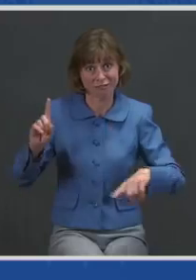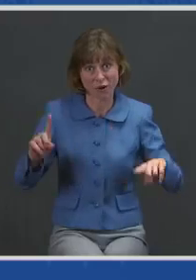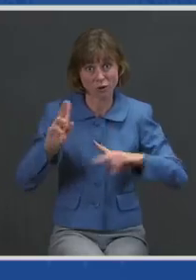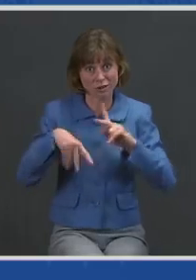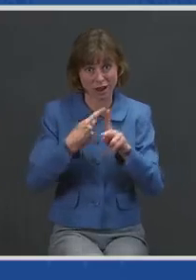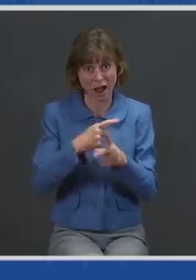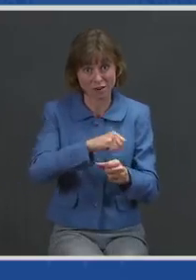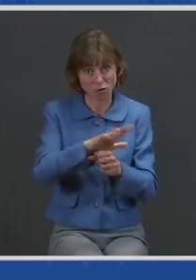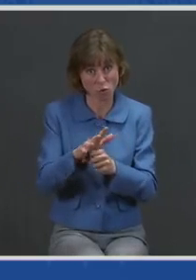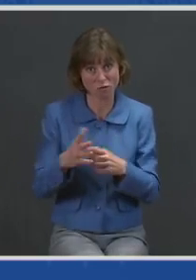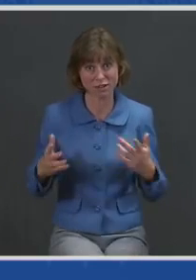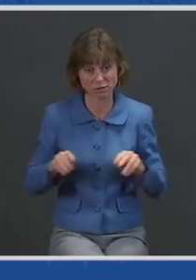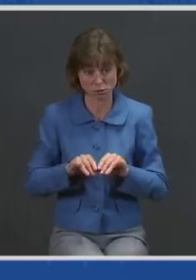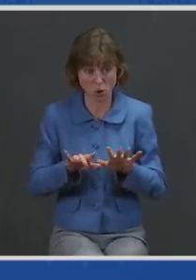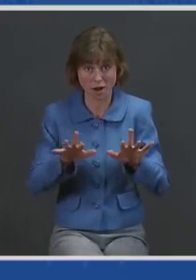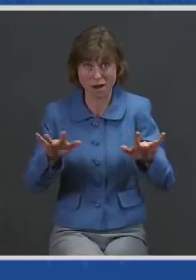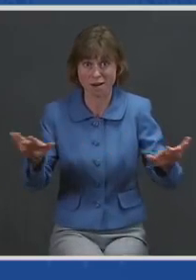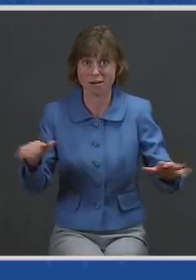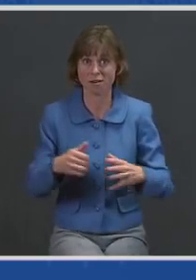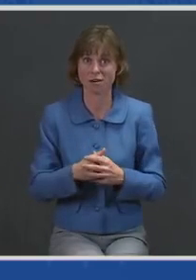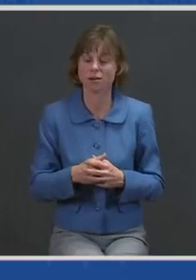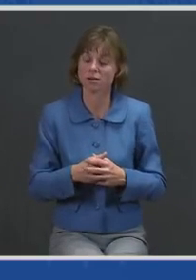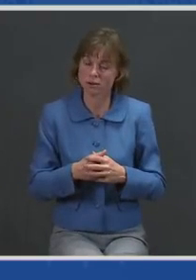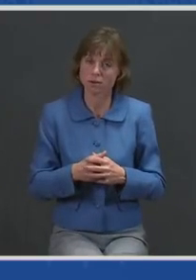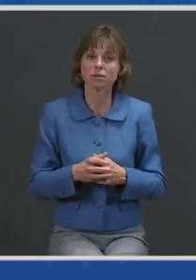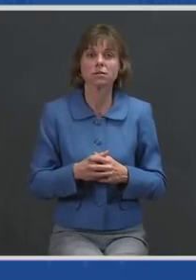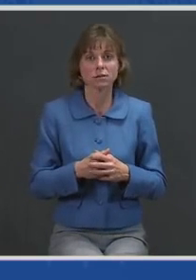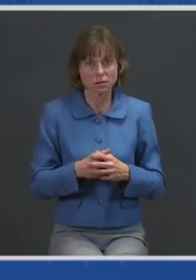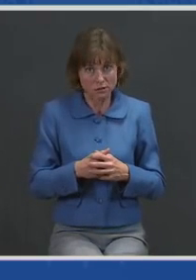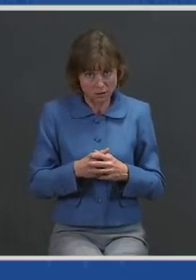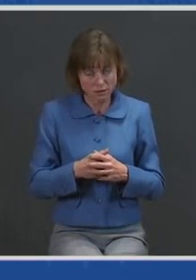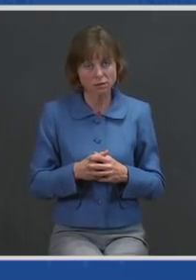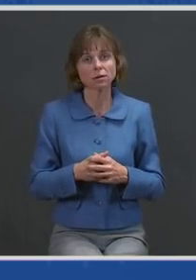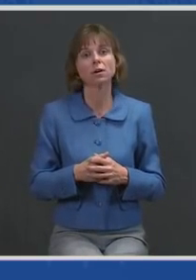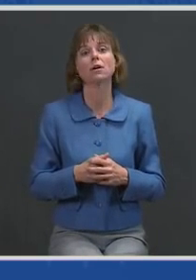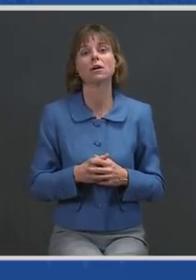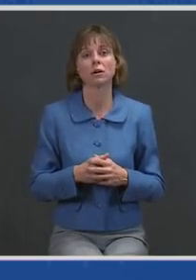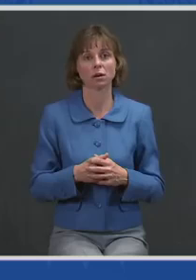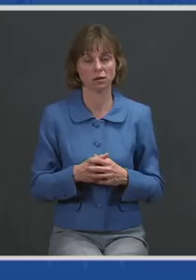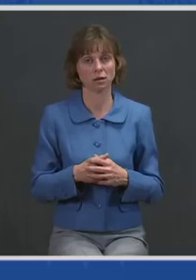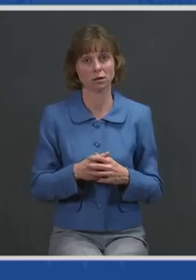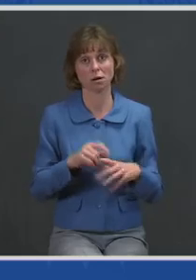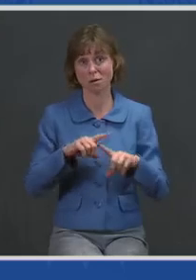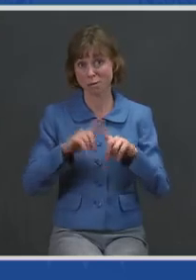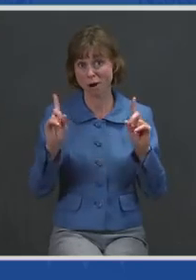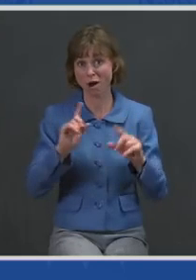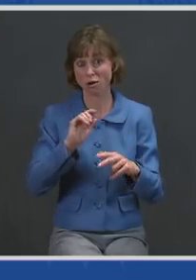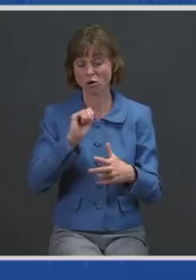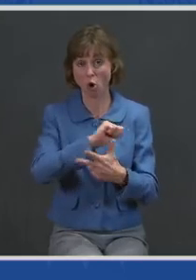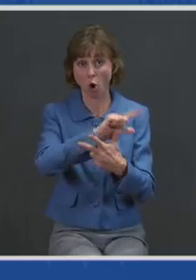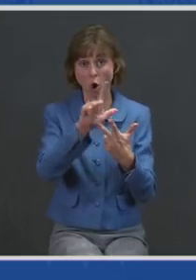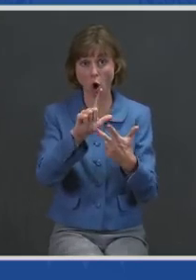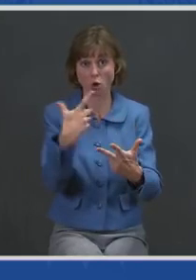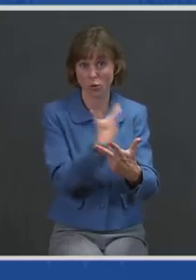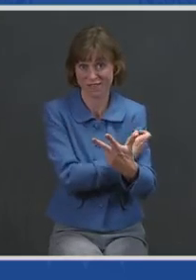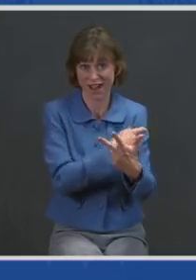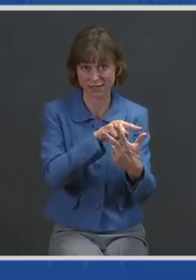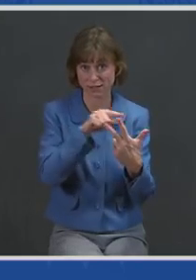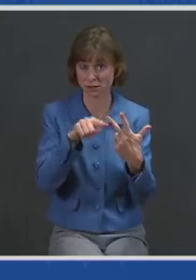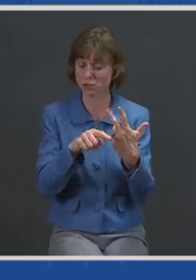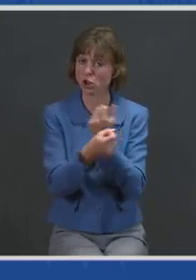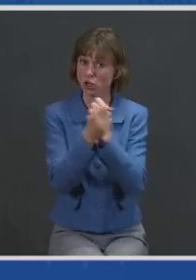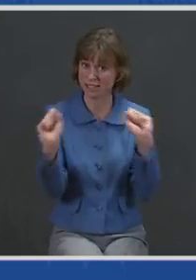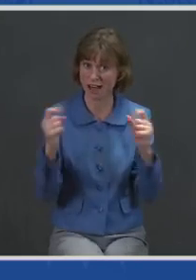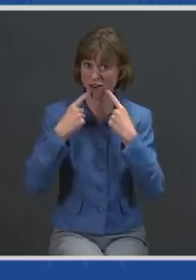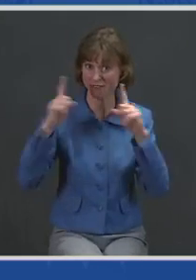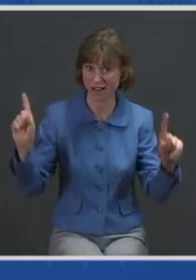to do to ensure that everyone has confidence and the safety and effectiveness of all three vaccines. So my message to